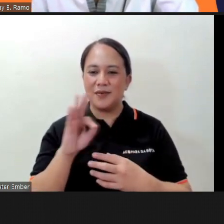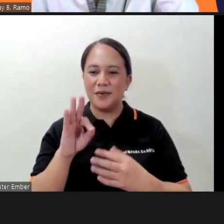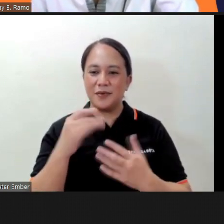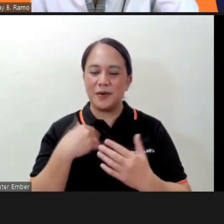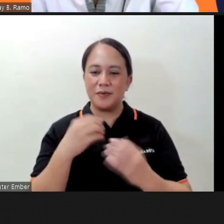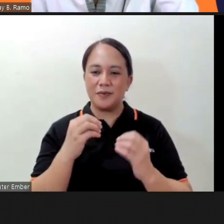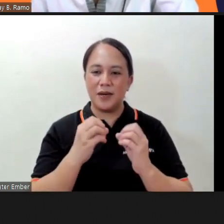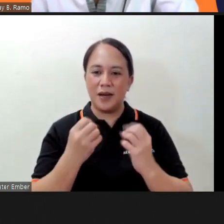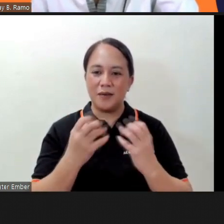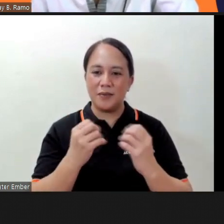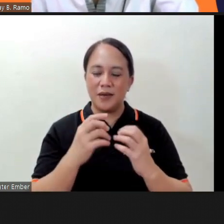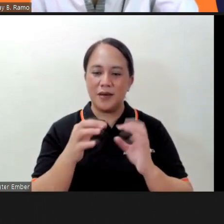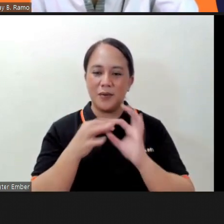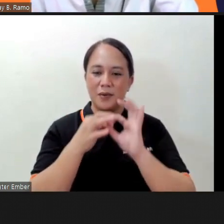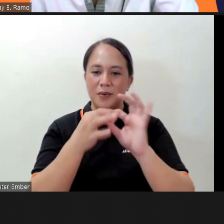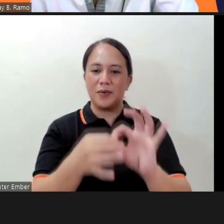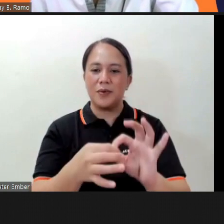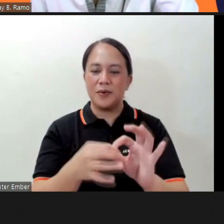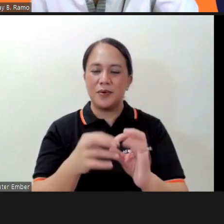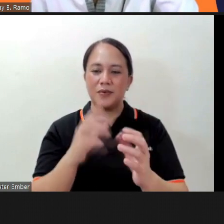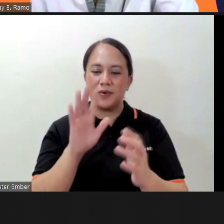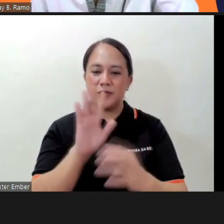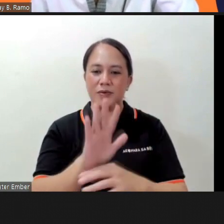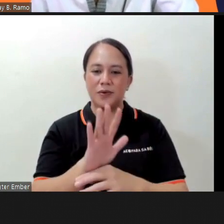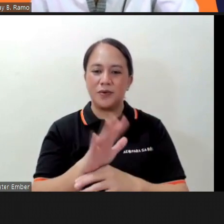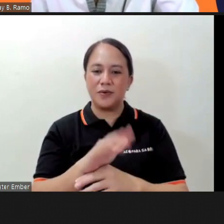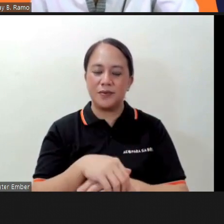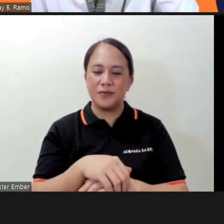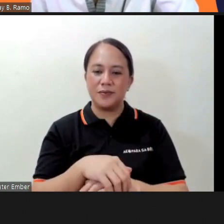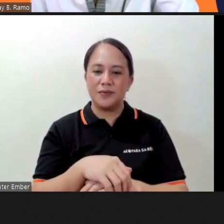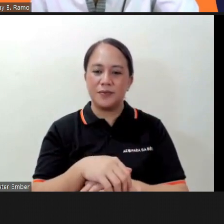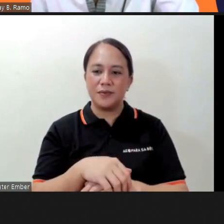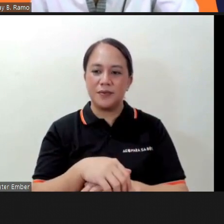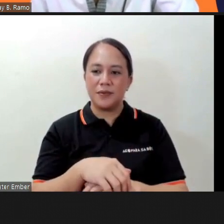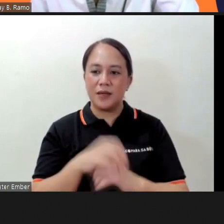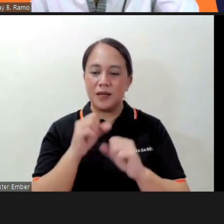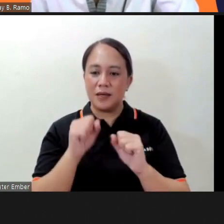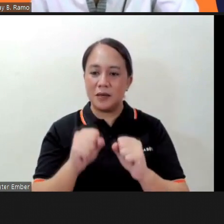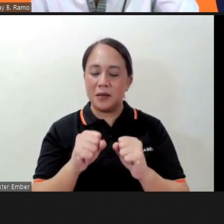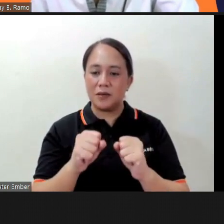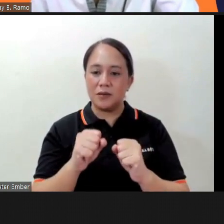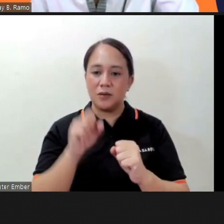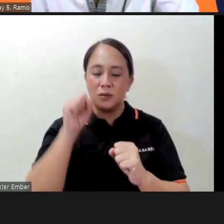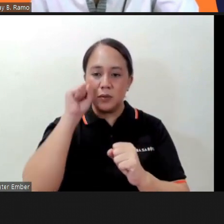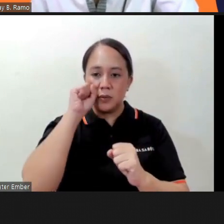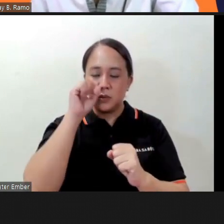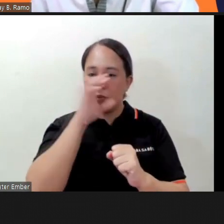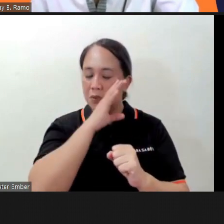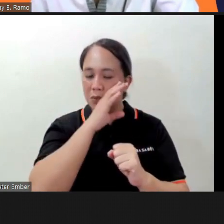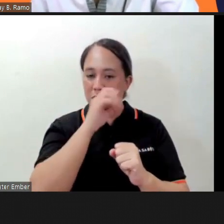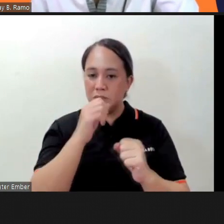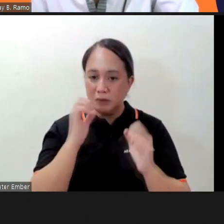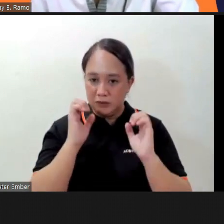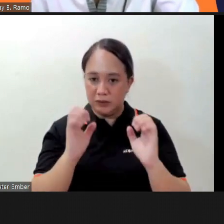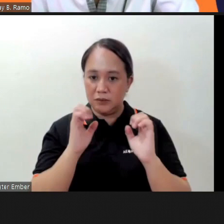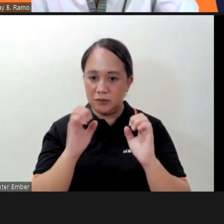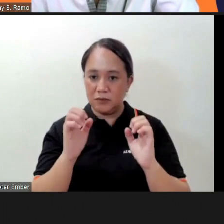the questions are for you Mr. Goseco can older person get into this form of exercise